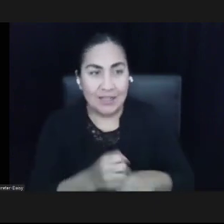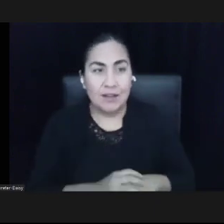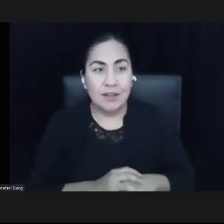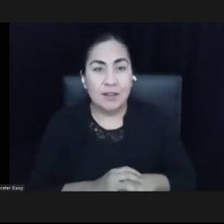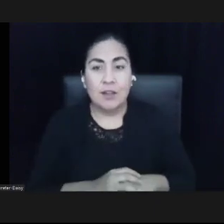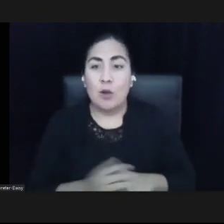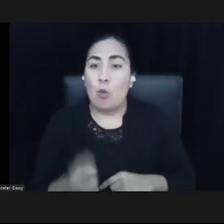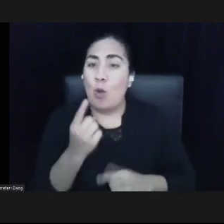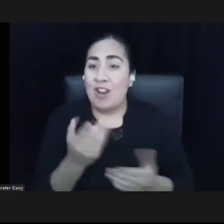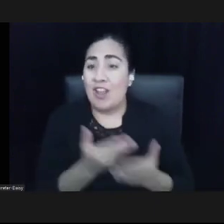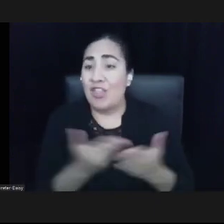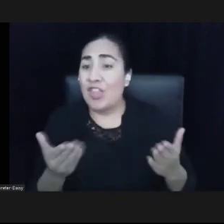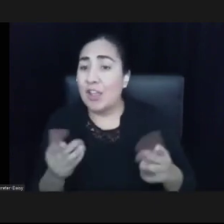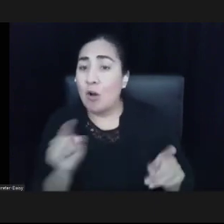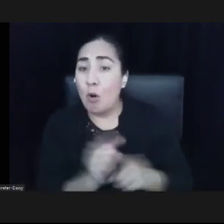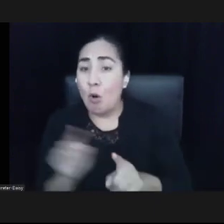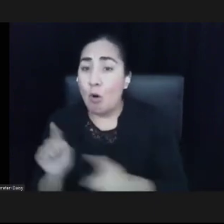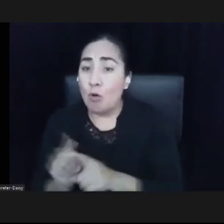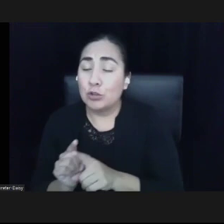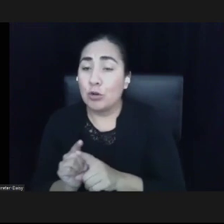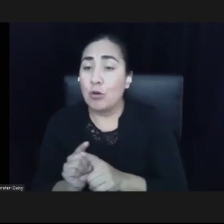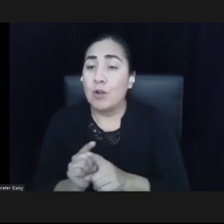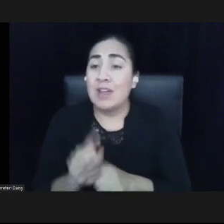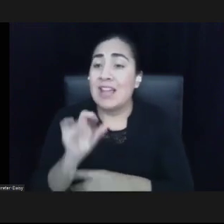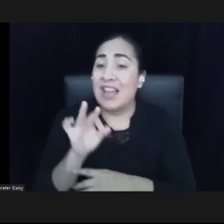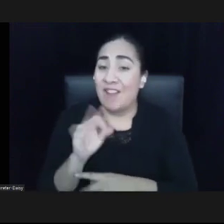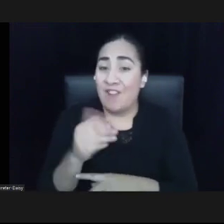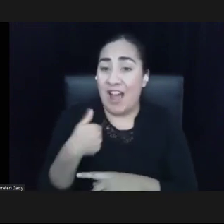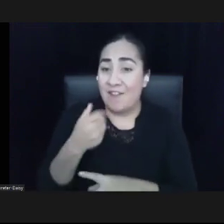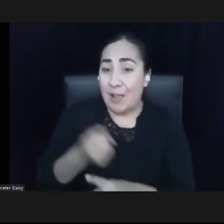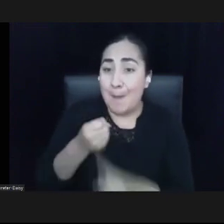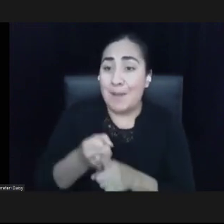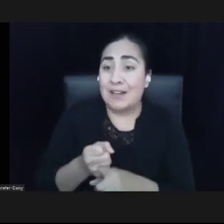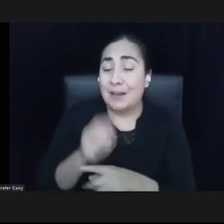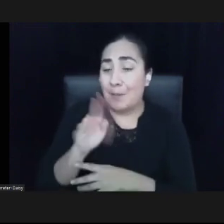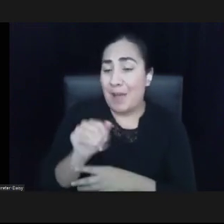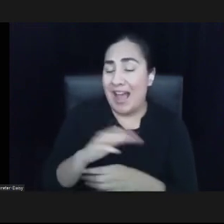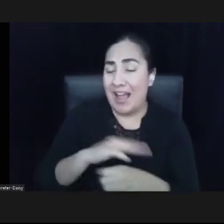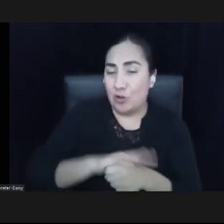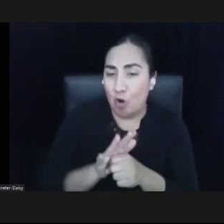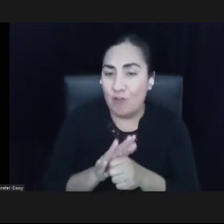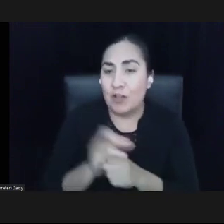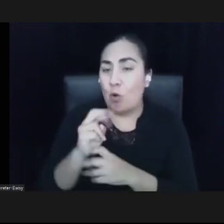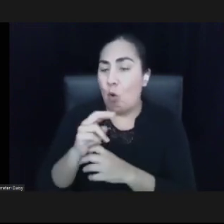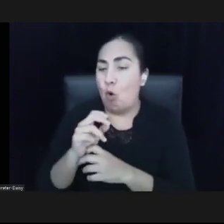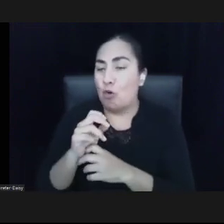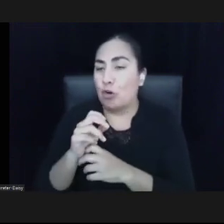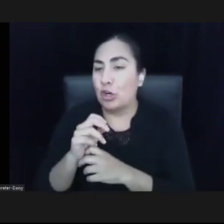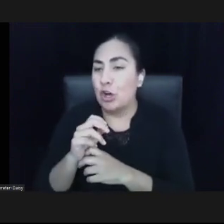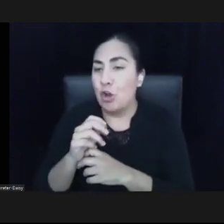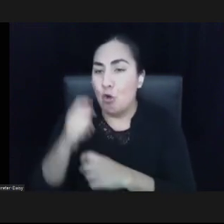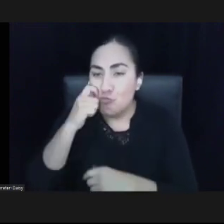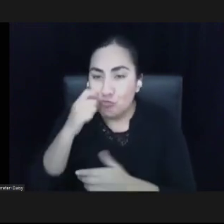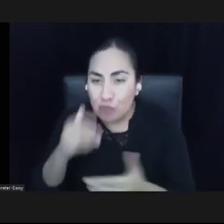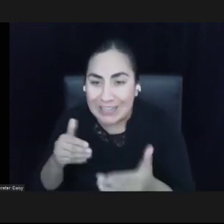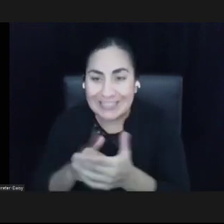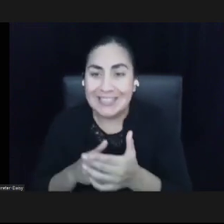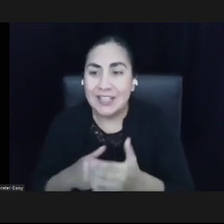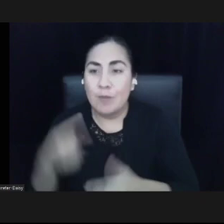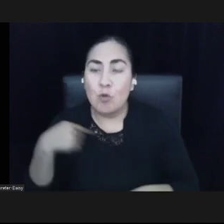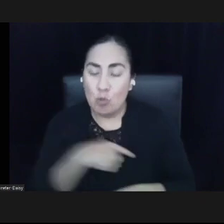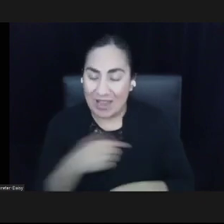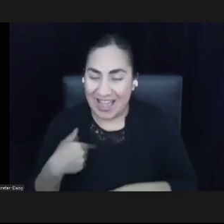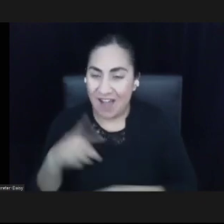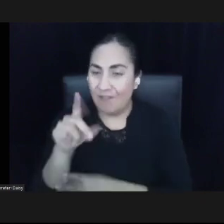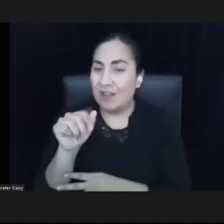either by COVID or by structural racism. In many cases, it's the same thing. But we actually have the data that says both who's been historically